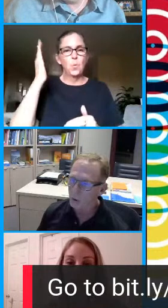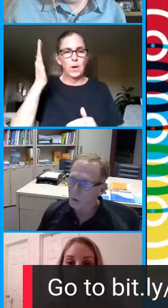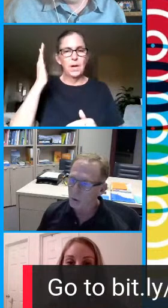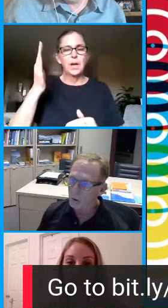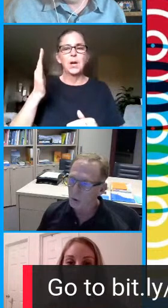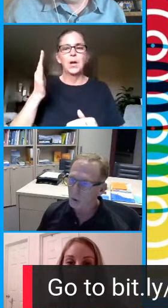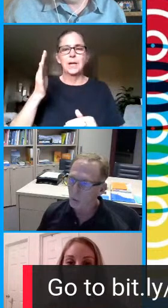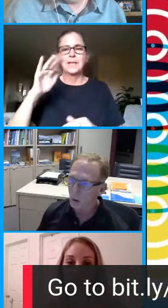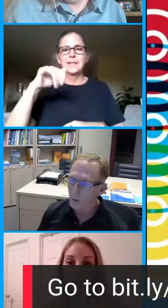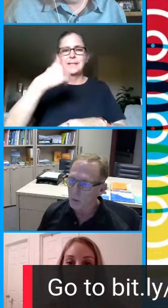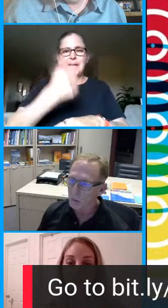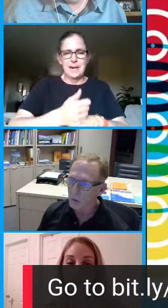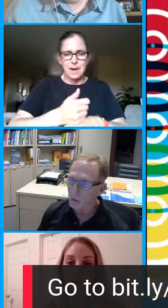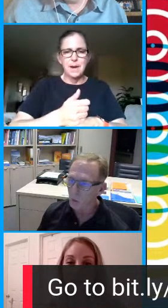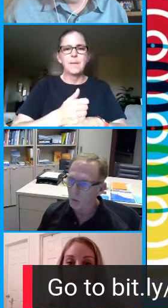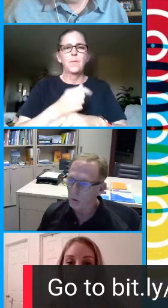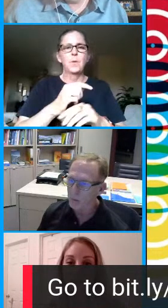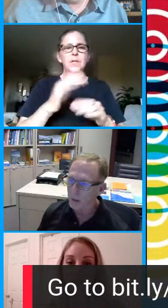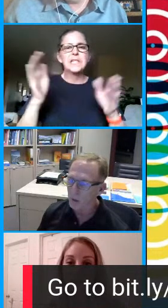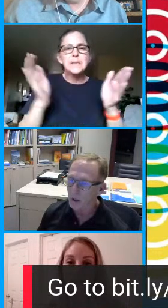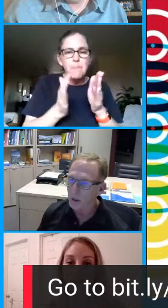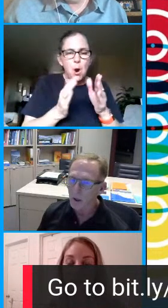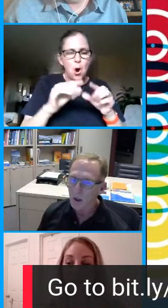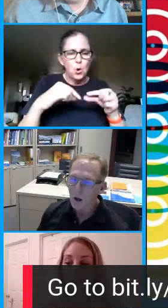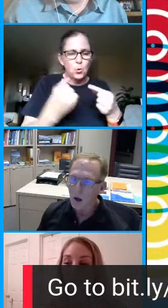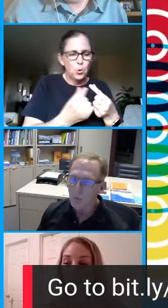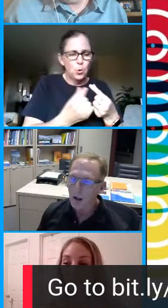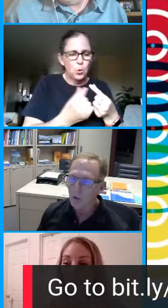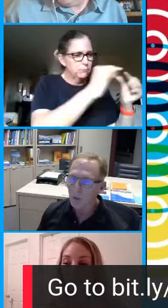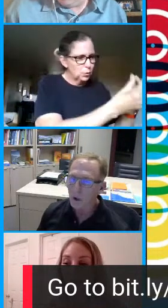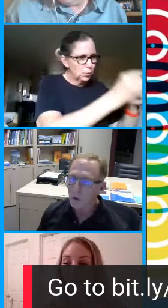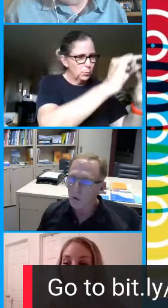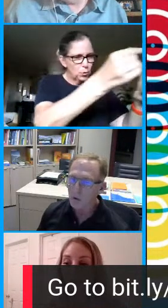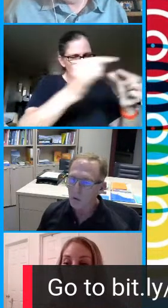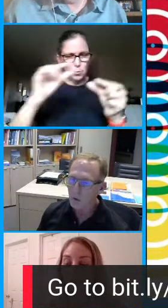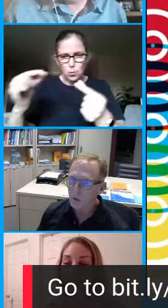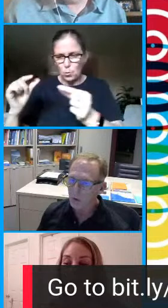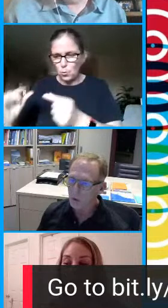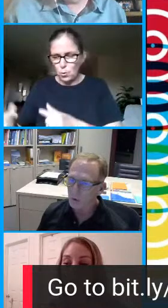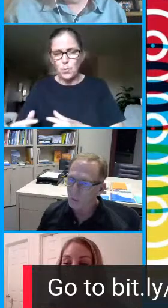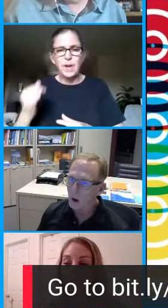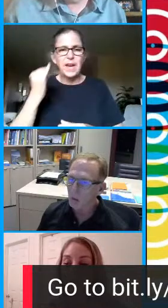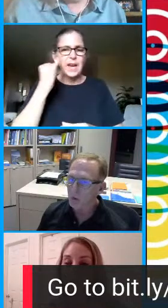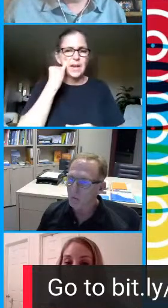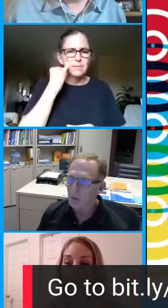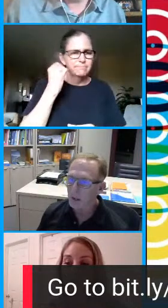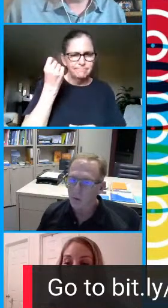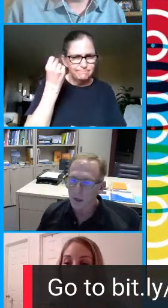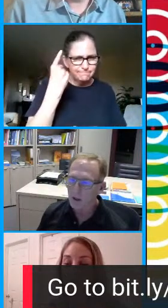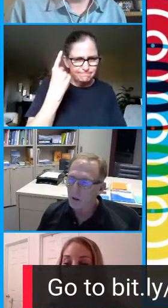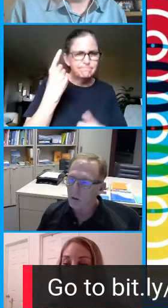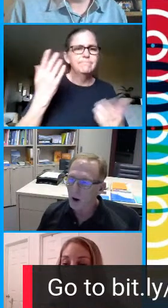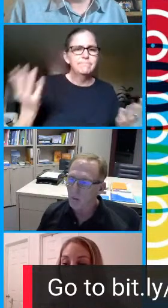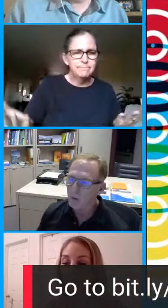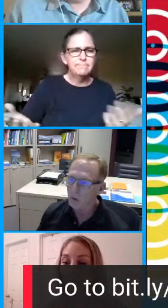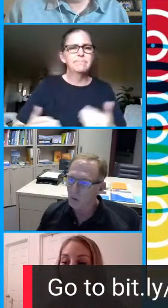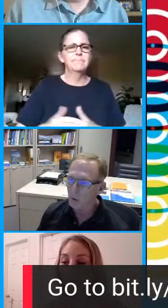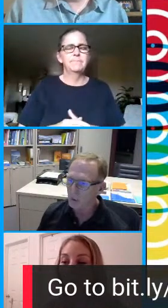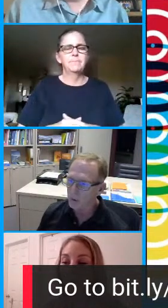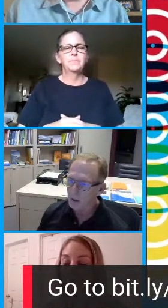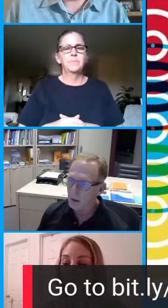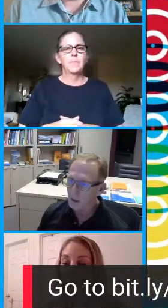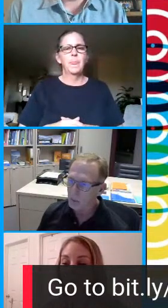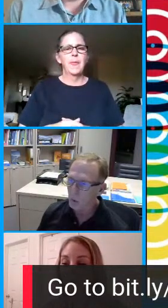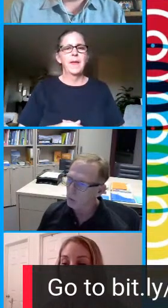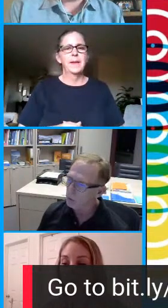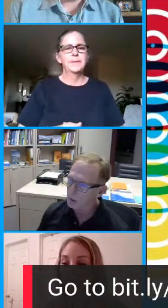groups of students to work with them to support them that way um as we go through this distance learning model and we feel that's not enough obviously